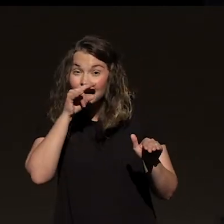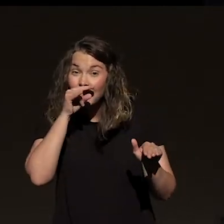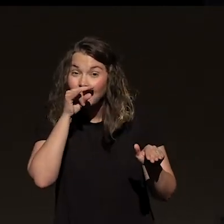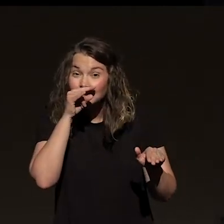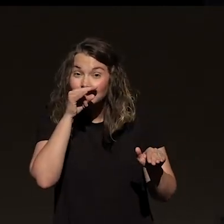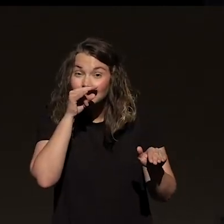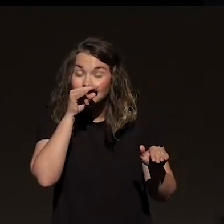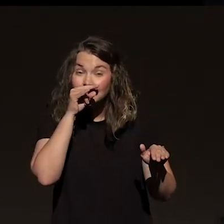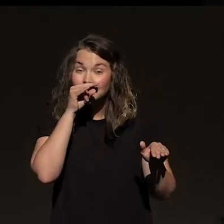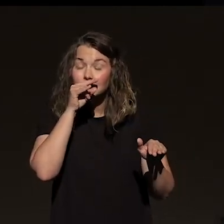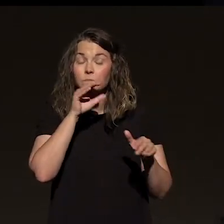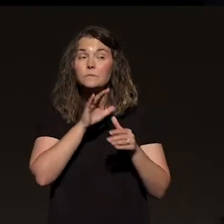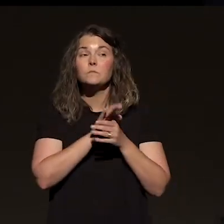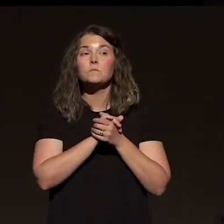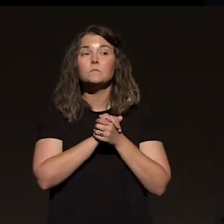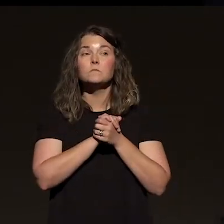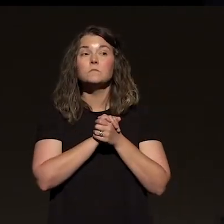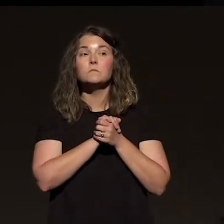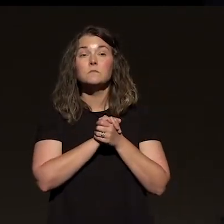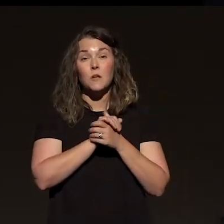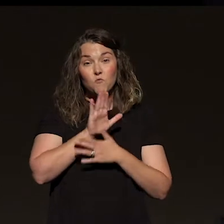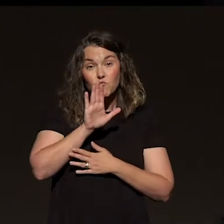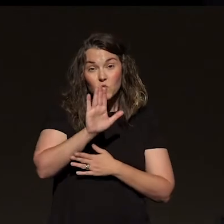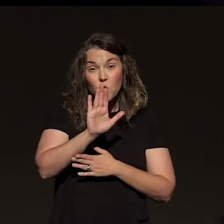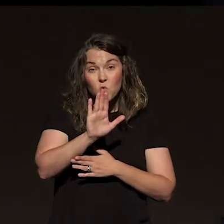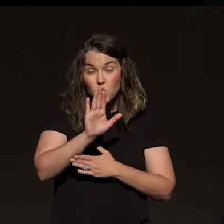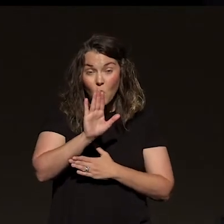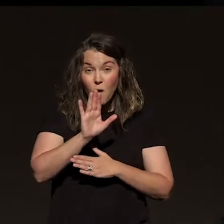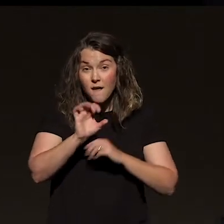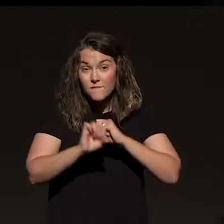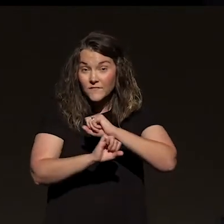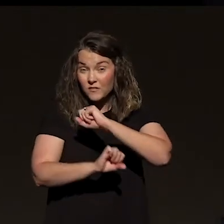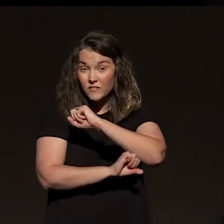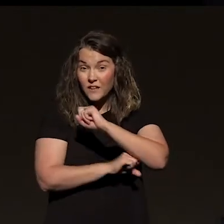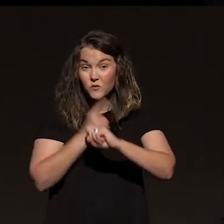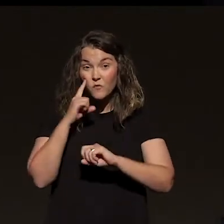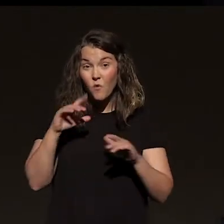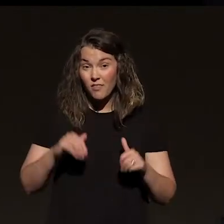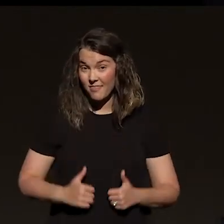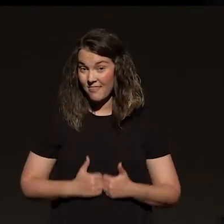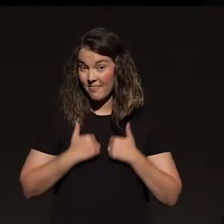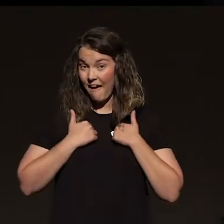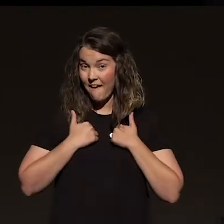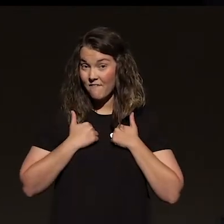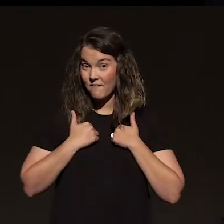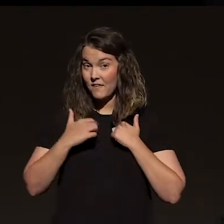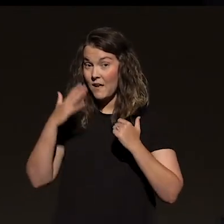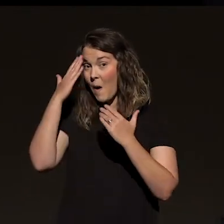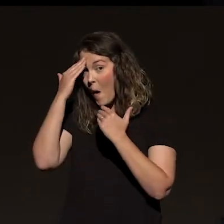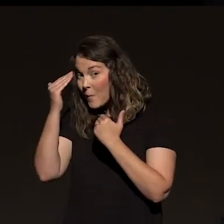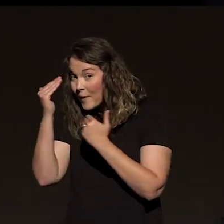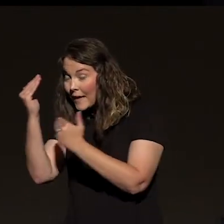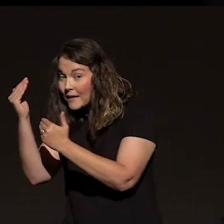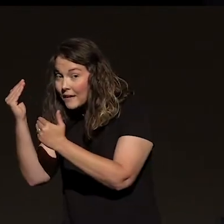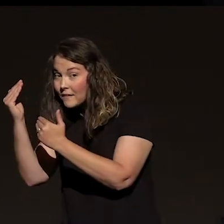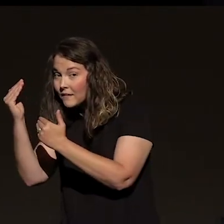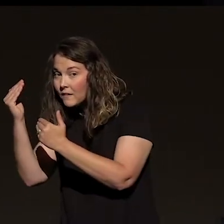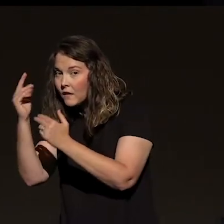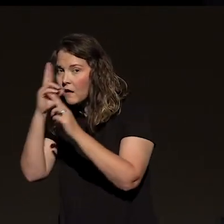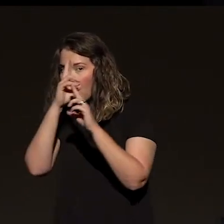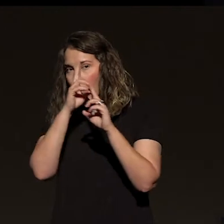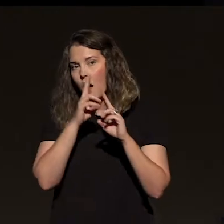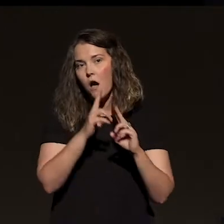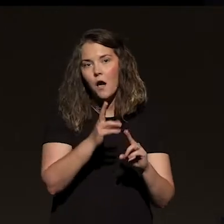kids, a lot of grade school kids. If the foundation for your life is obeying Jesus, honoring your mom and dad, not